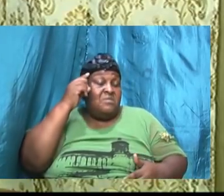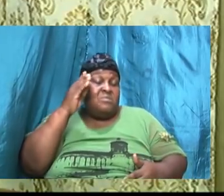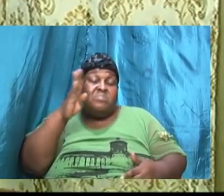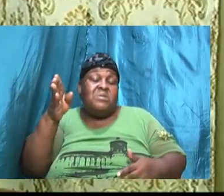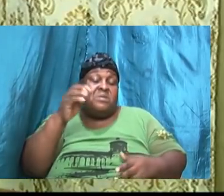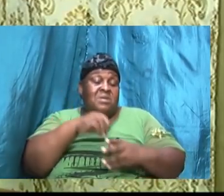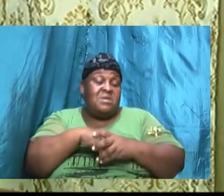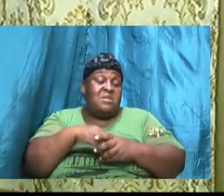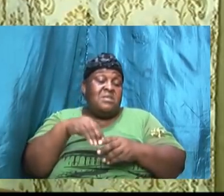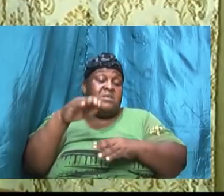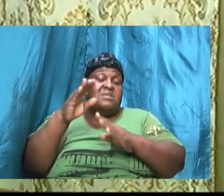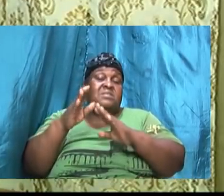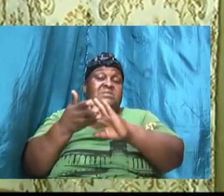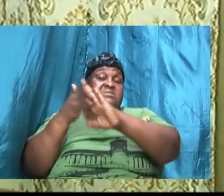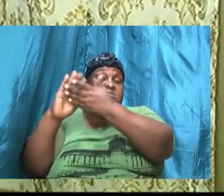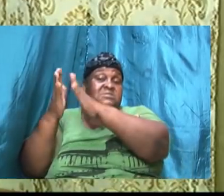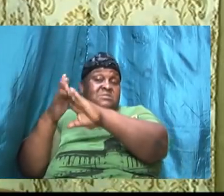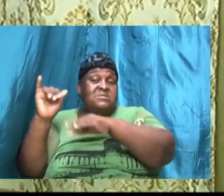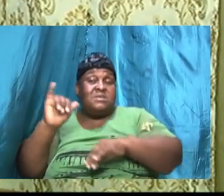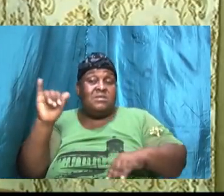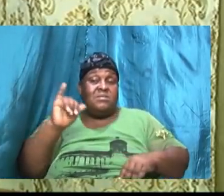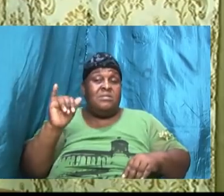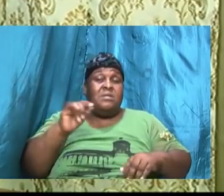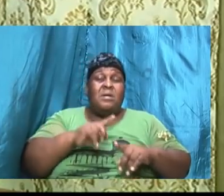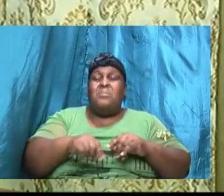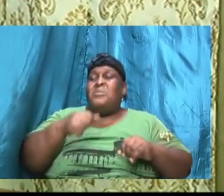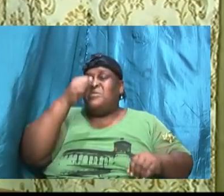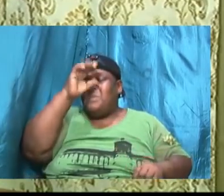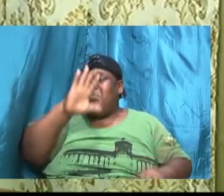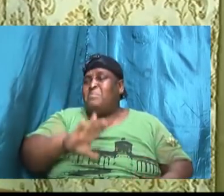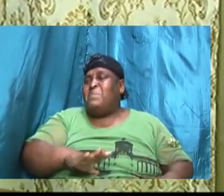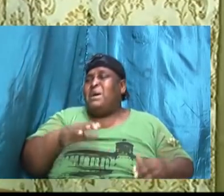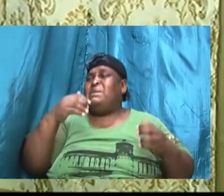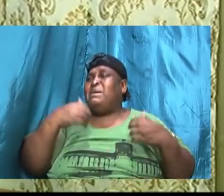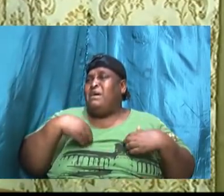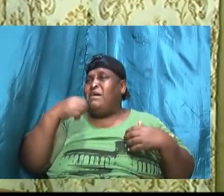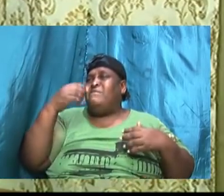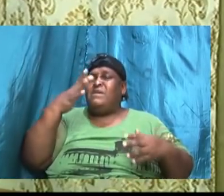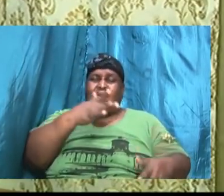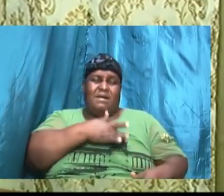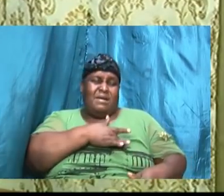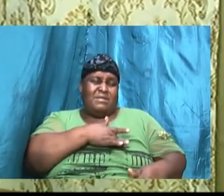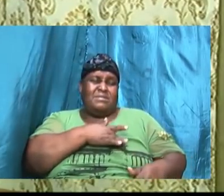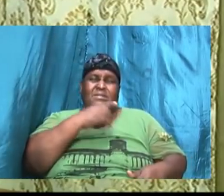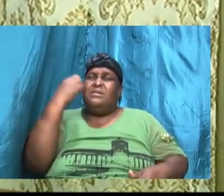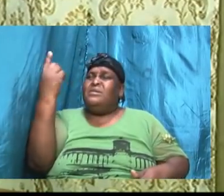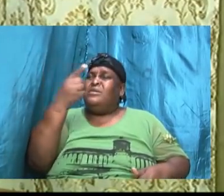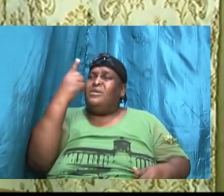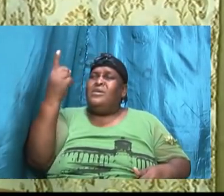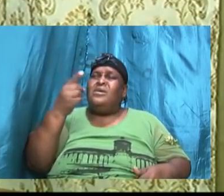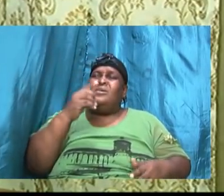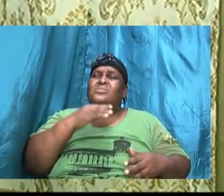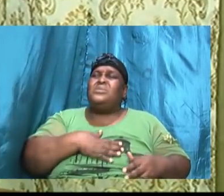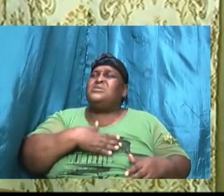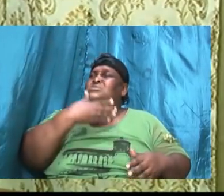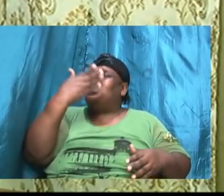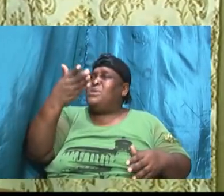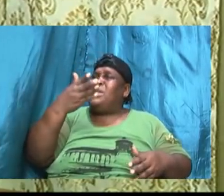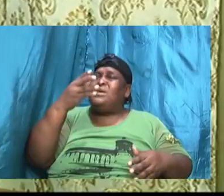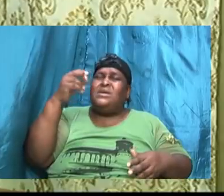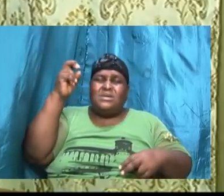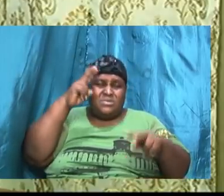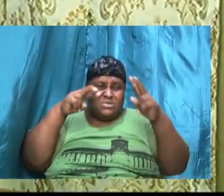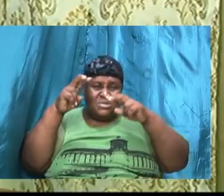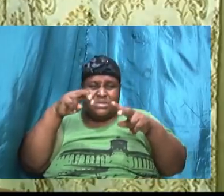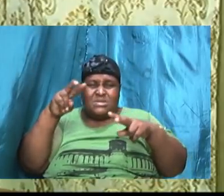but the man had a heart that was he was always willing to to seek the mind and to